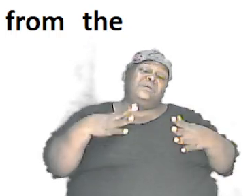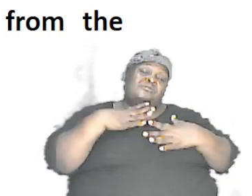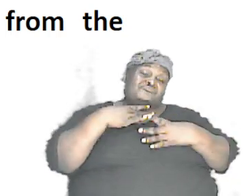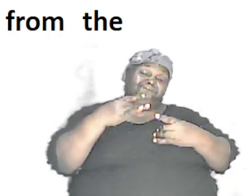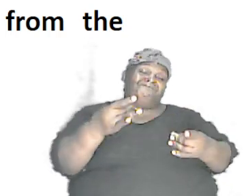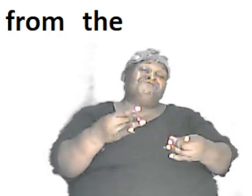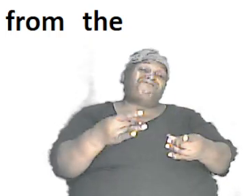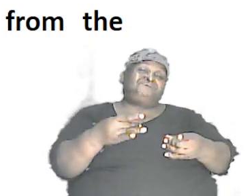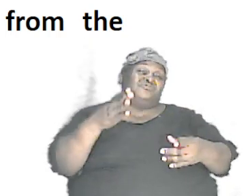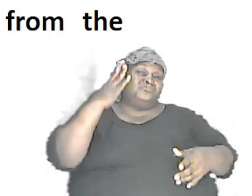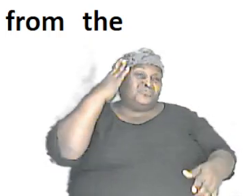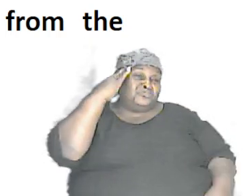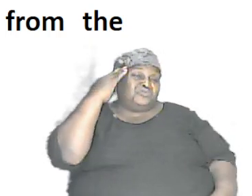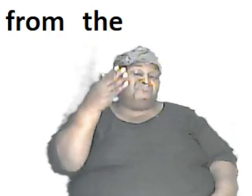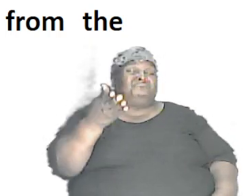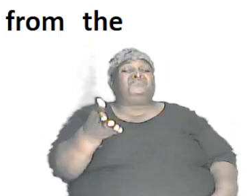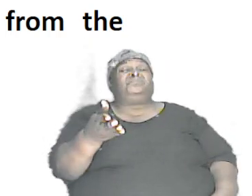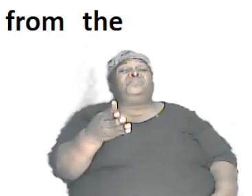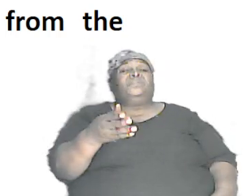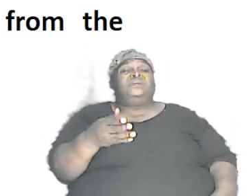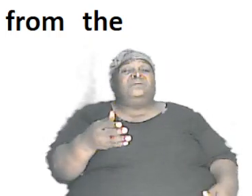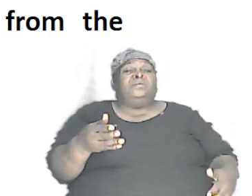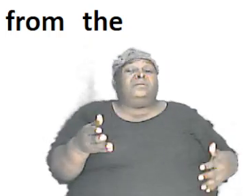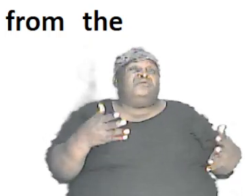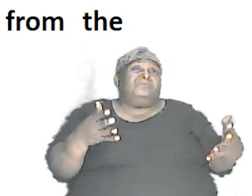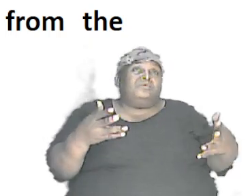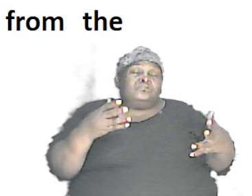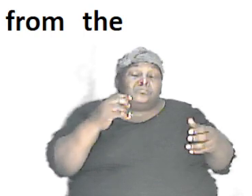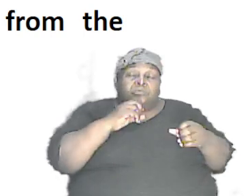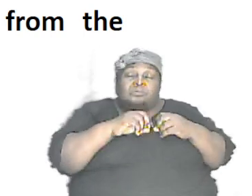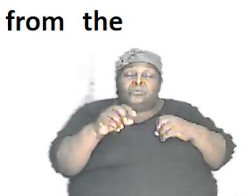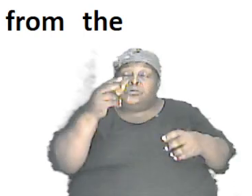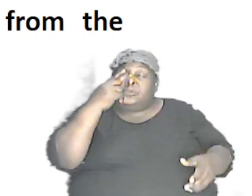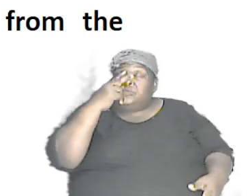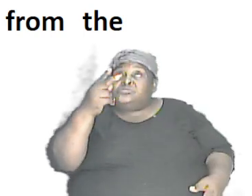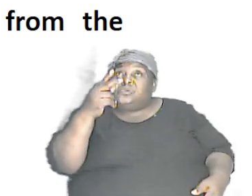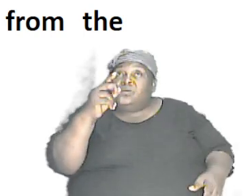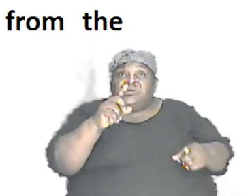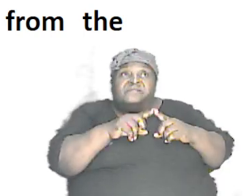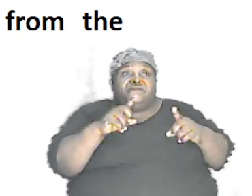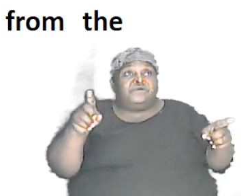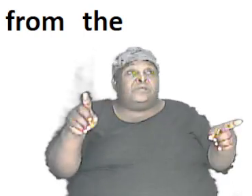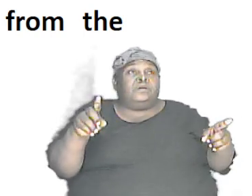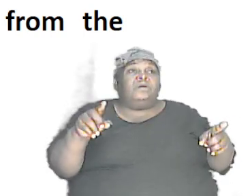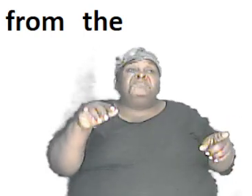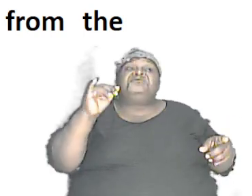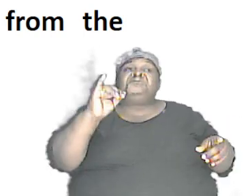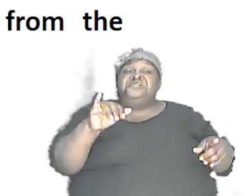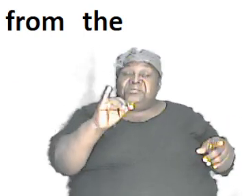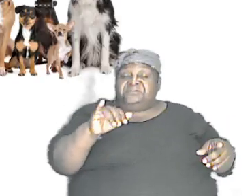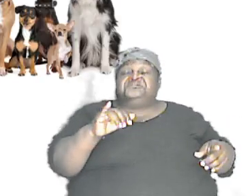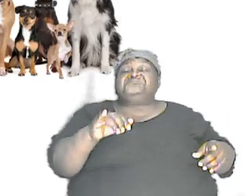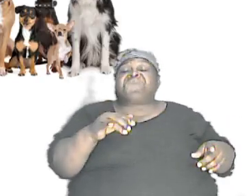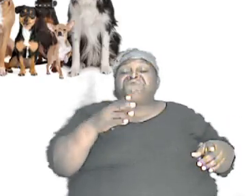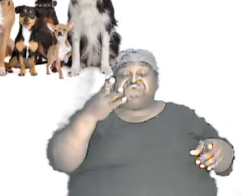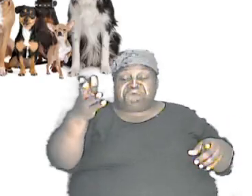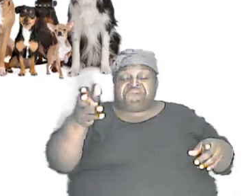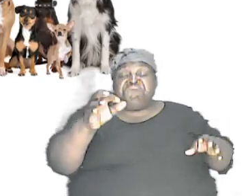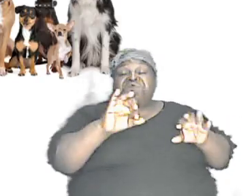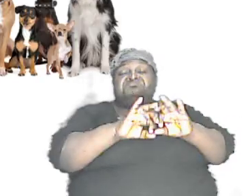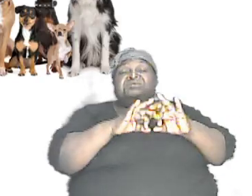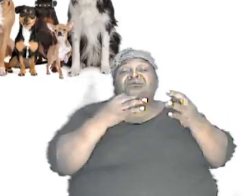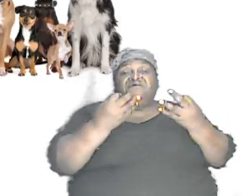to know this so they might look so different but yet they are in the dog